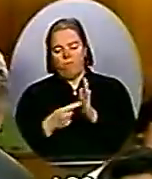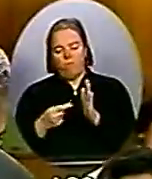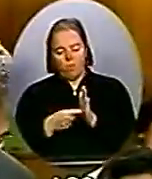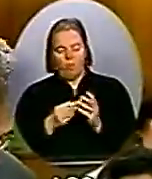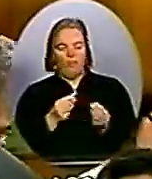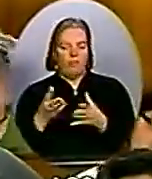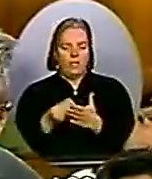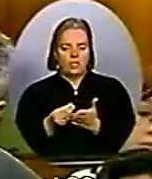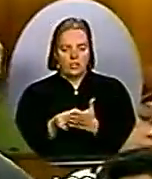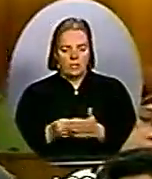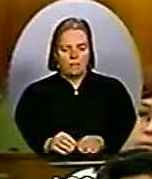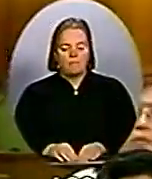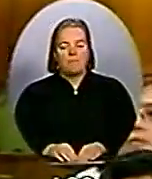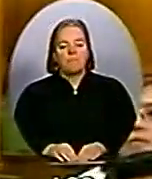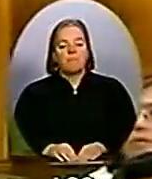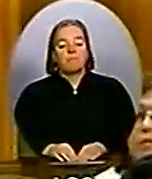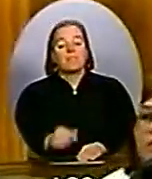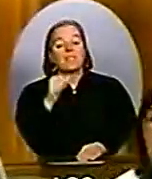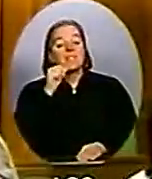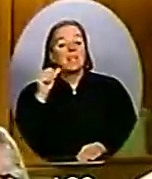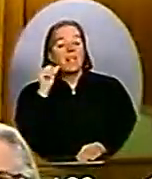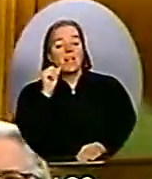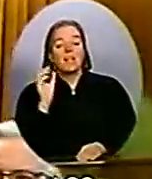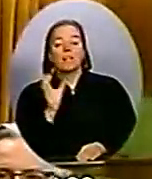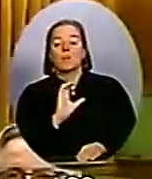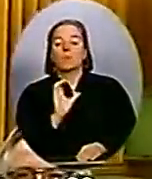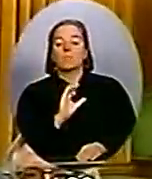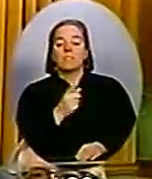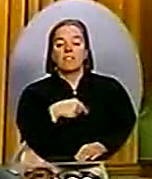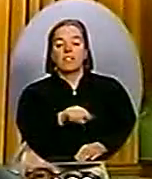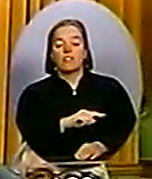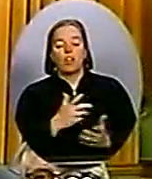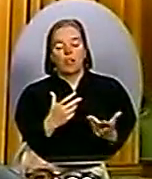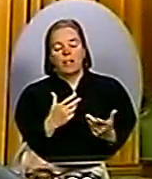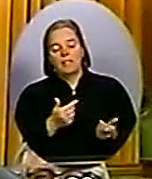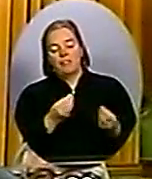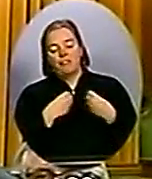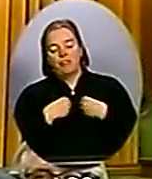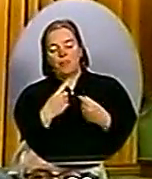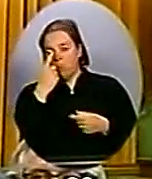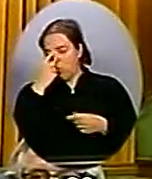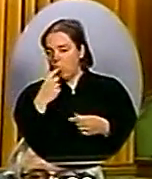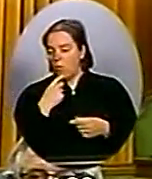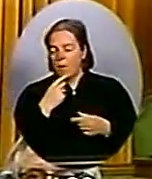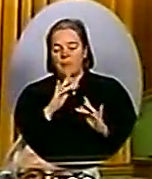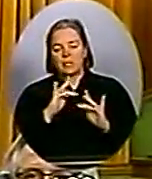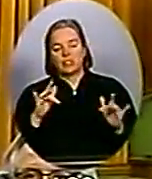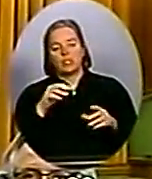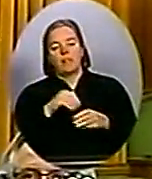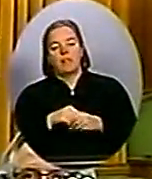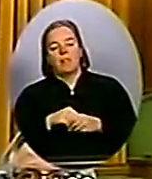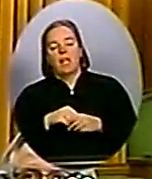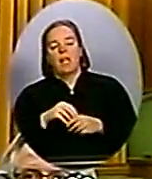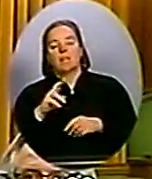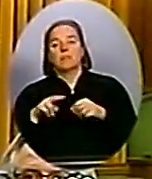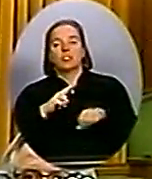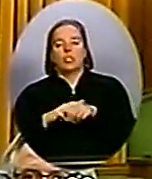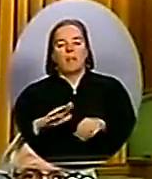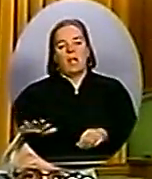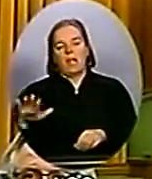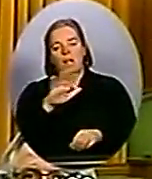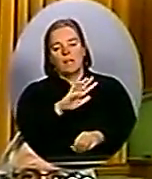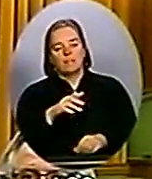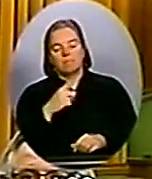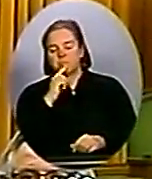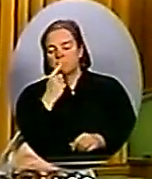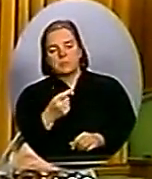Speaker, yesterday the Conservatives tried to claim that, quote, no one from the national campaign ever told anyone that a poll location had changed. But